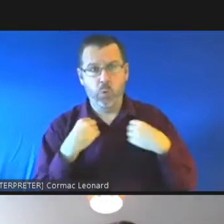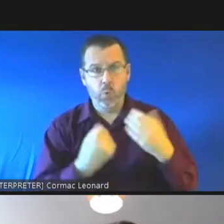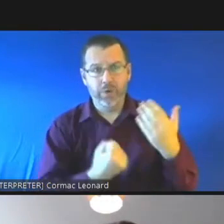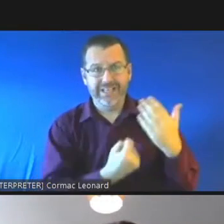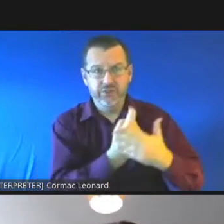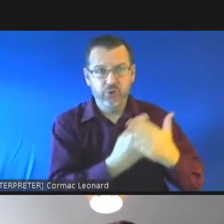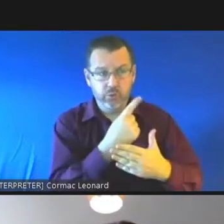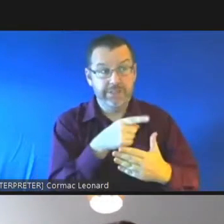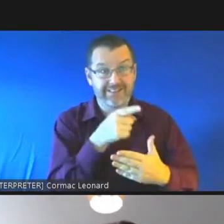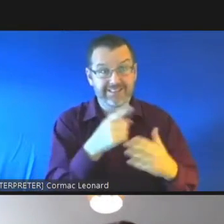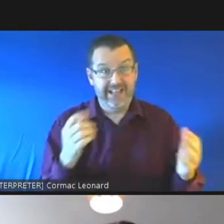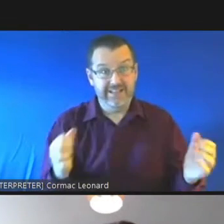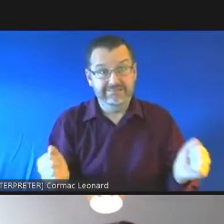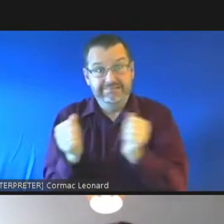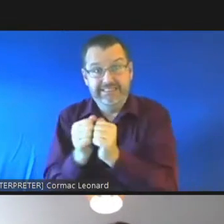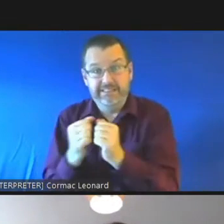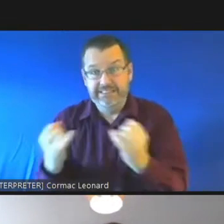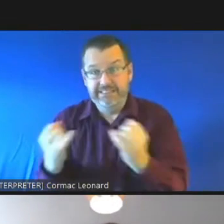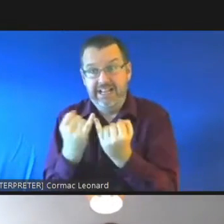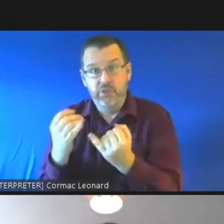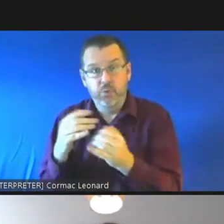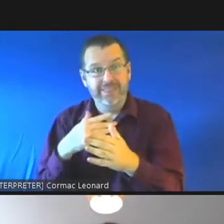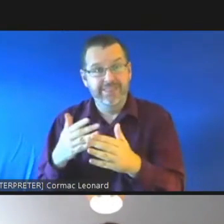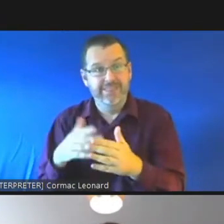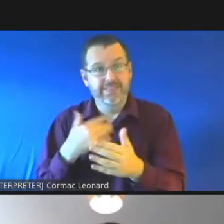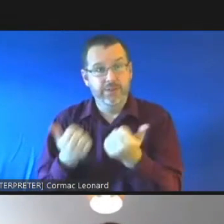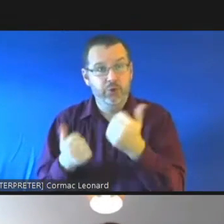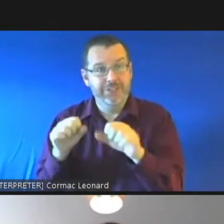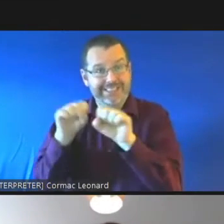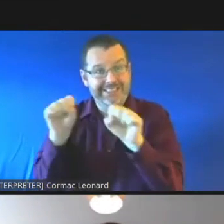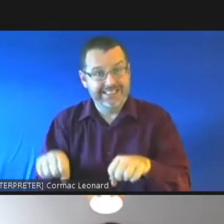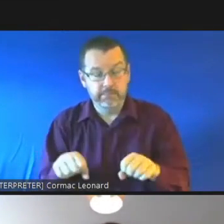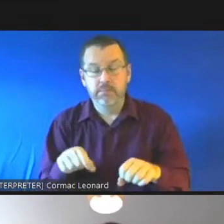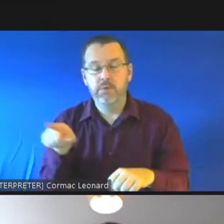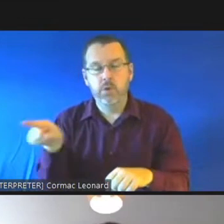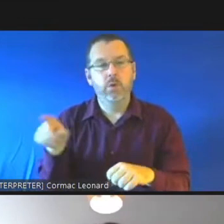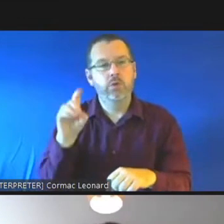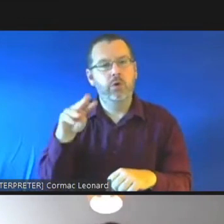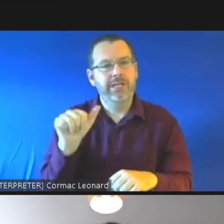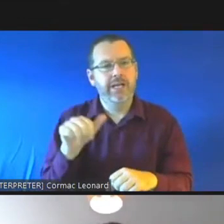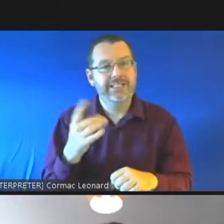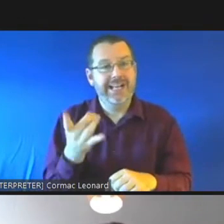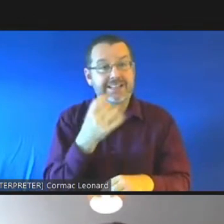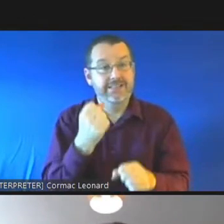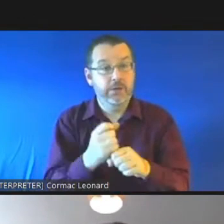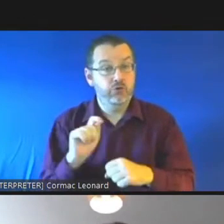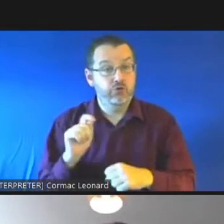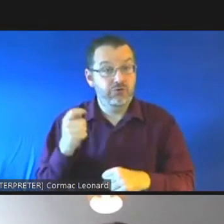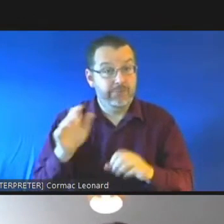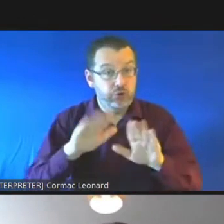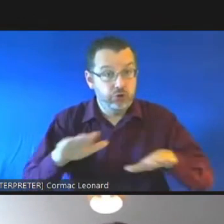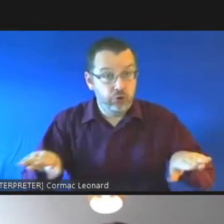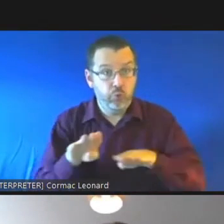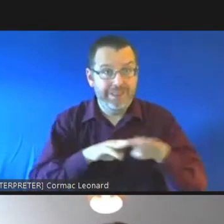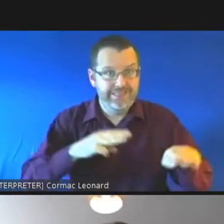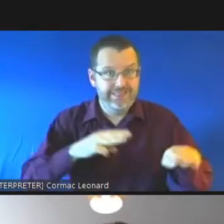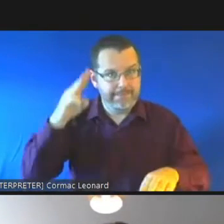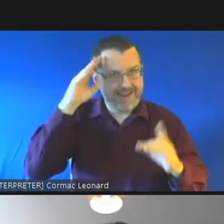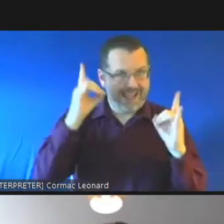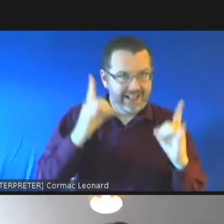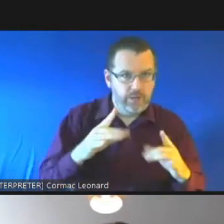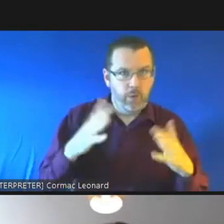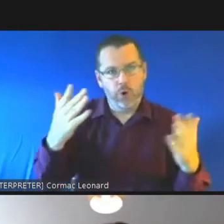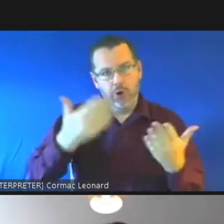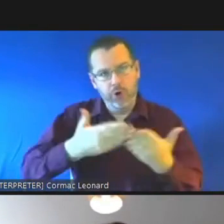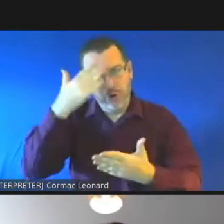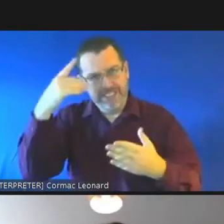prevention and diversion and he specifically references traveler and migrant children with mental health issues or disabilities um